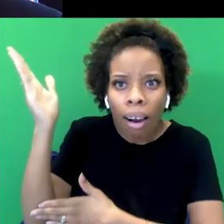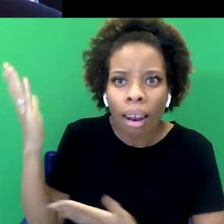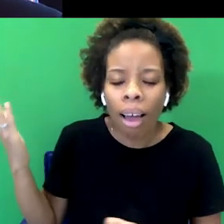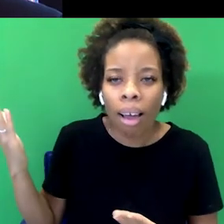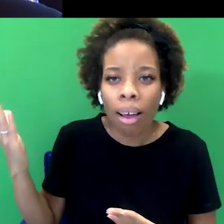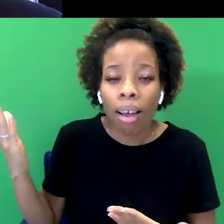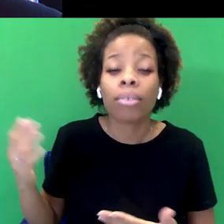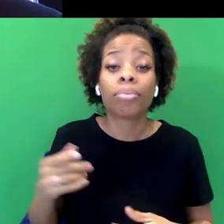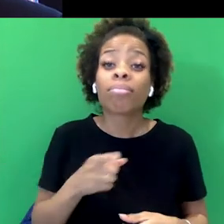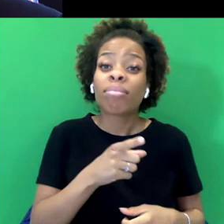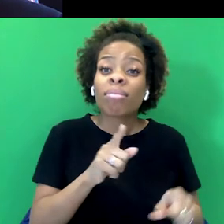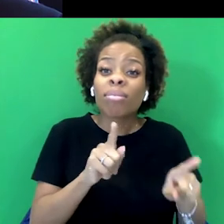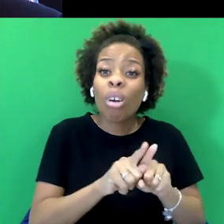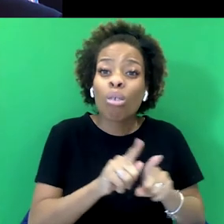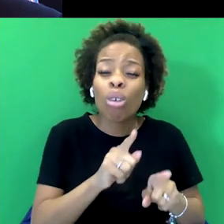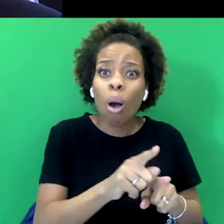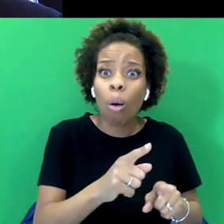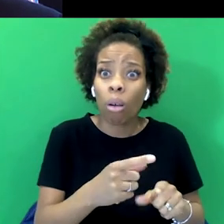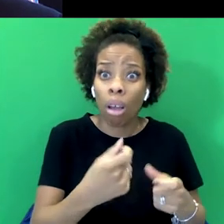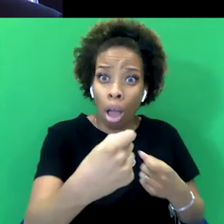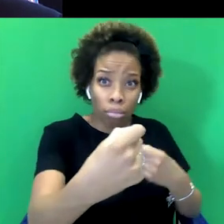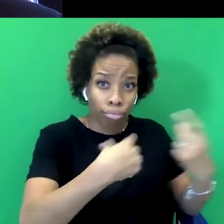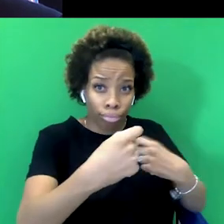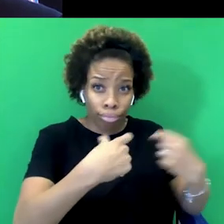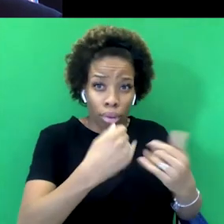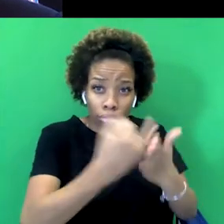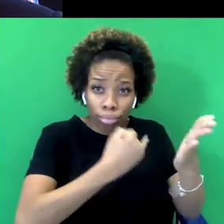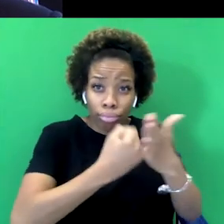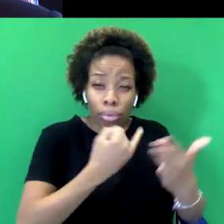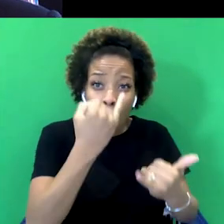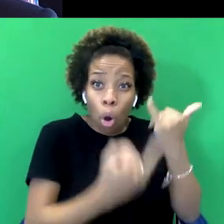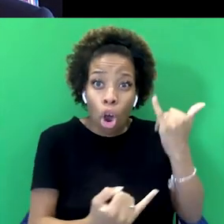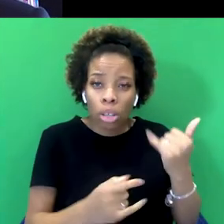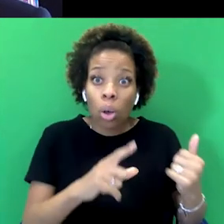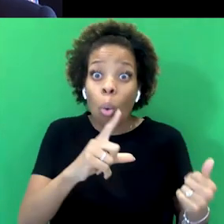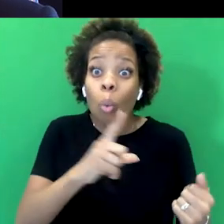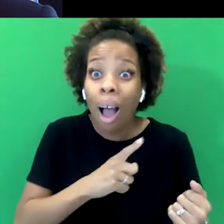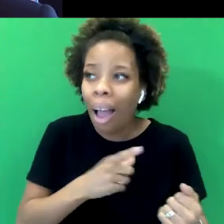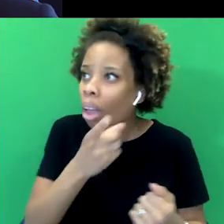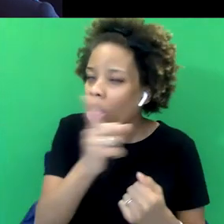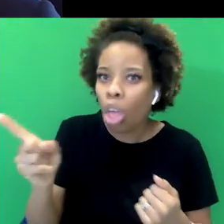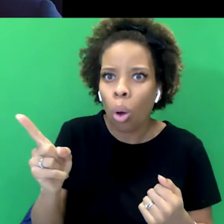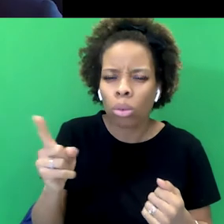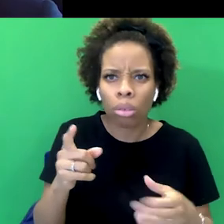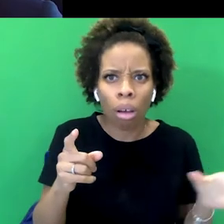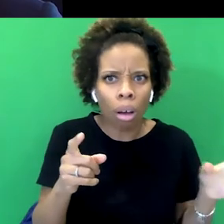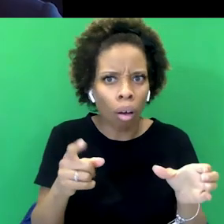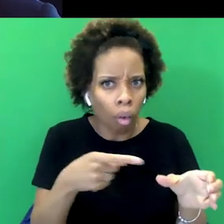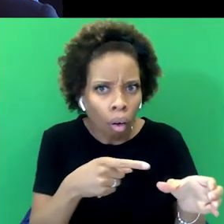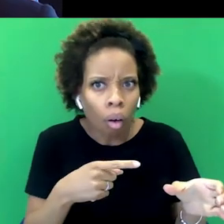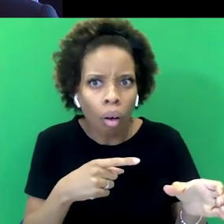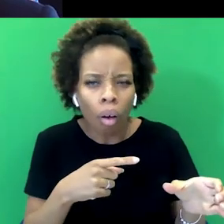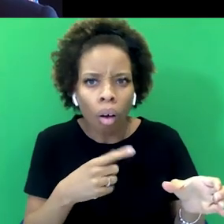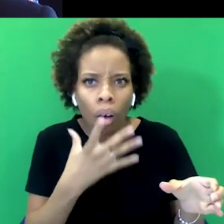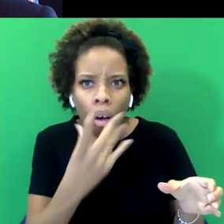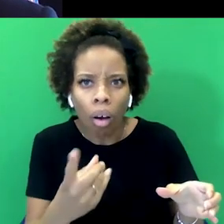because no one has seen someone who looks like you talking about this stuff before. So it's like directly proportional, no, inversely